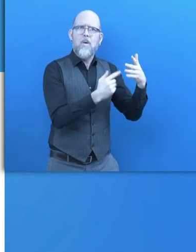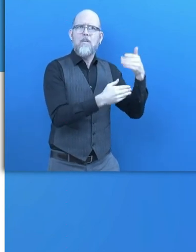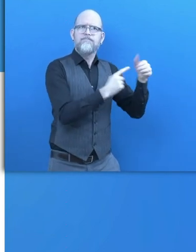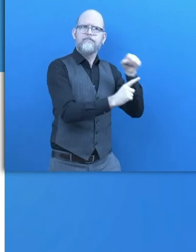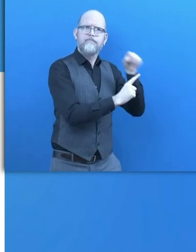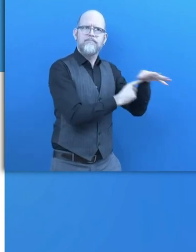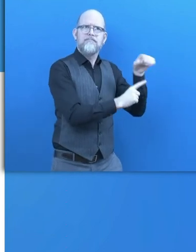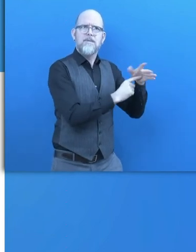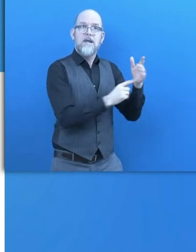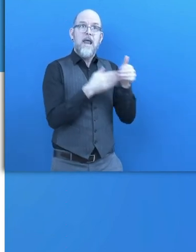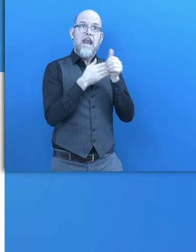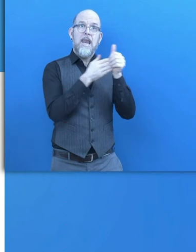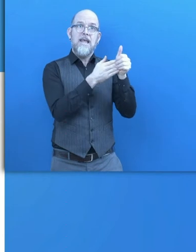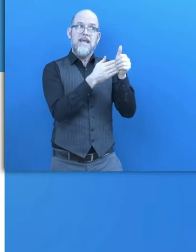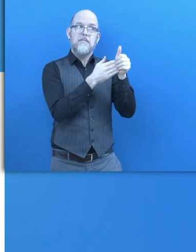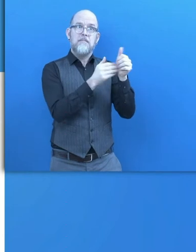worldwide.